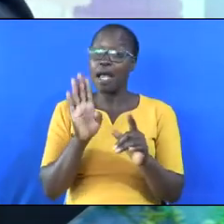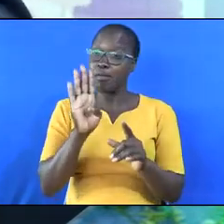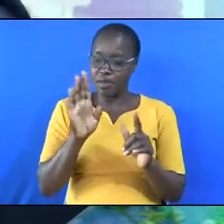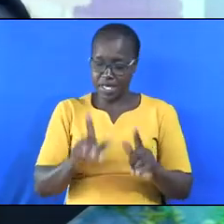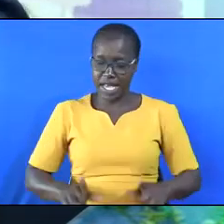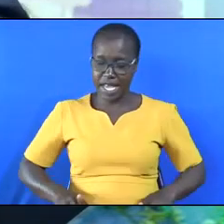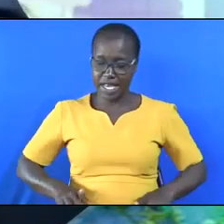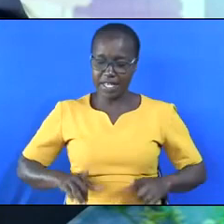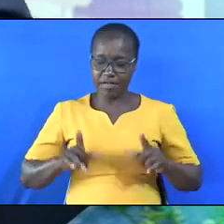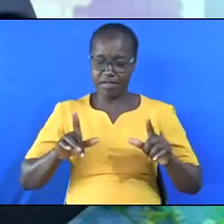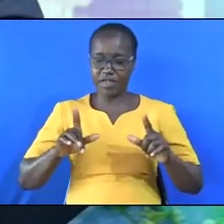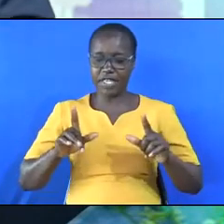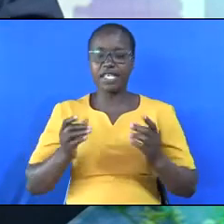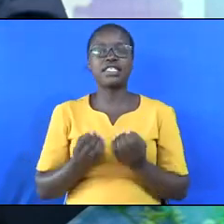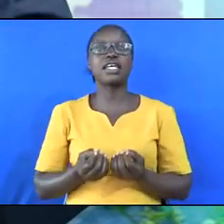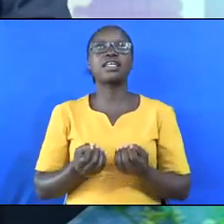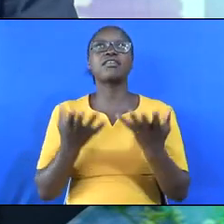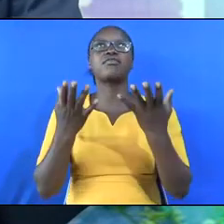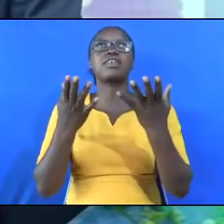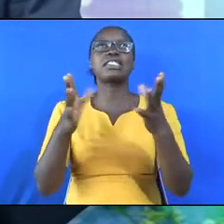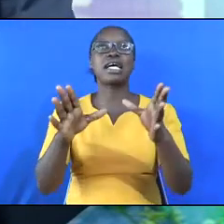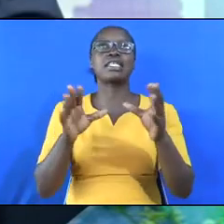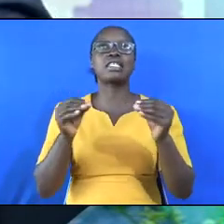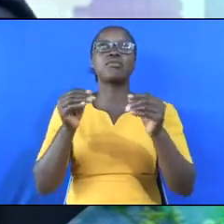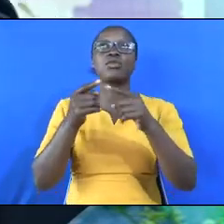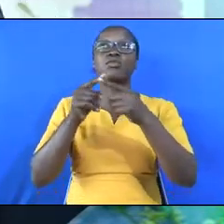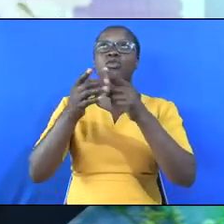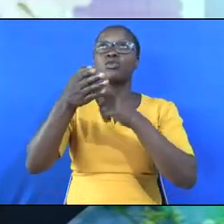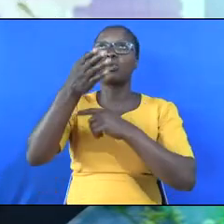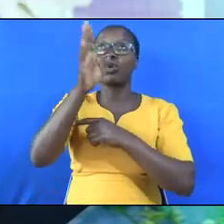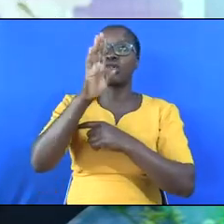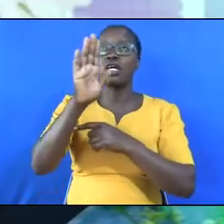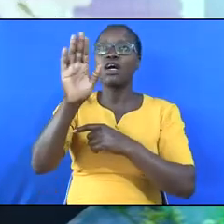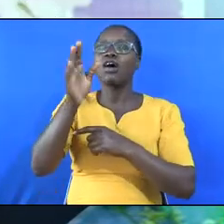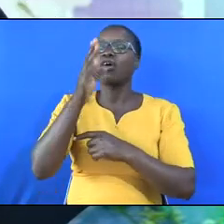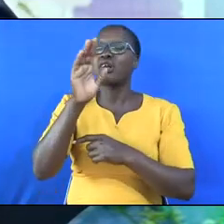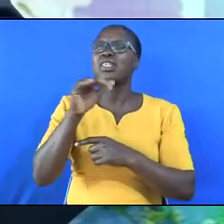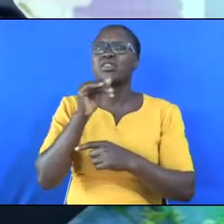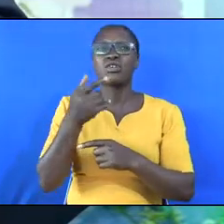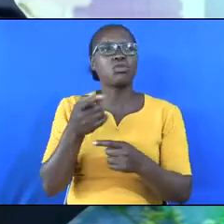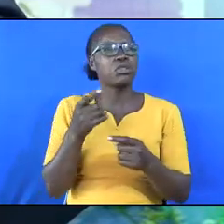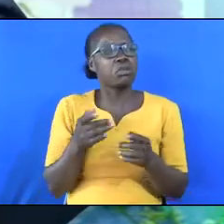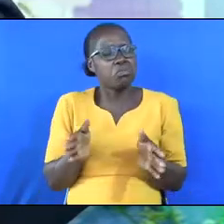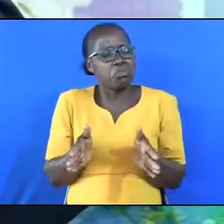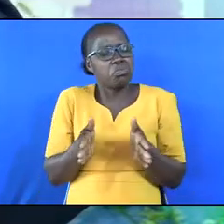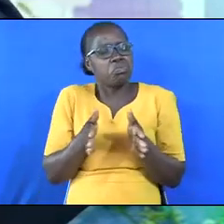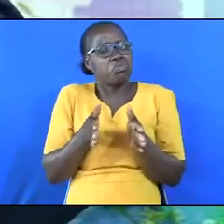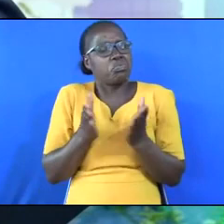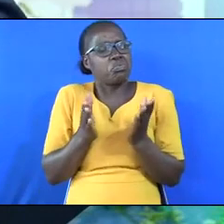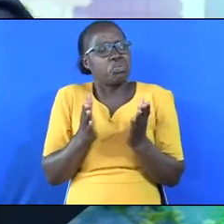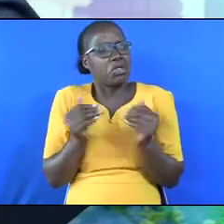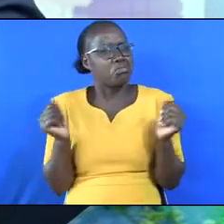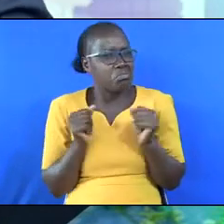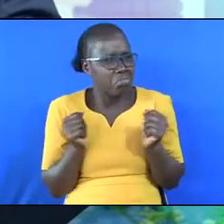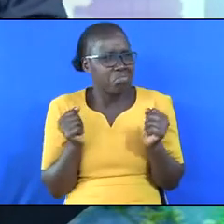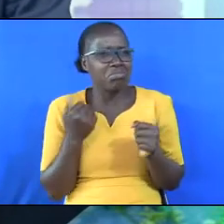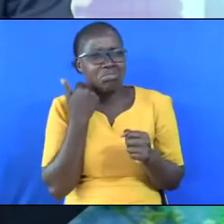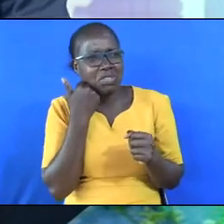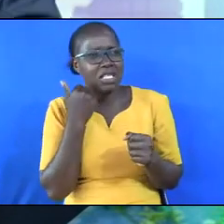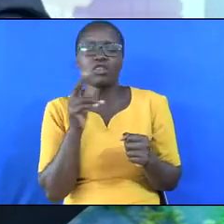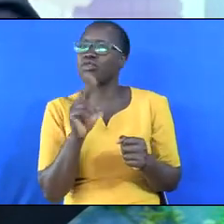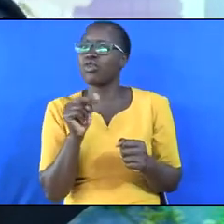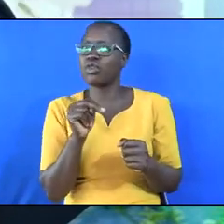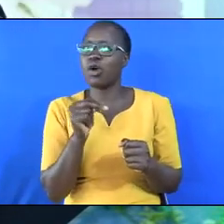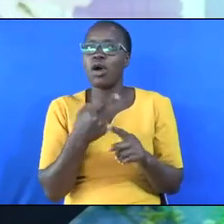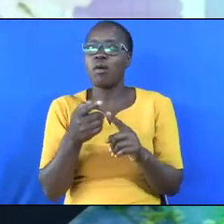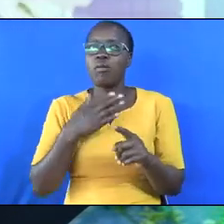that is acceptable to God. God does not want us to come to him emaciated and out of health. He wants us to give our